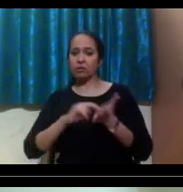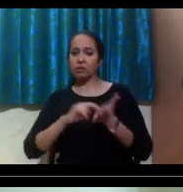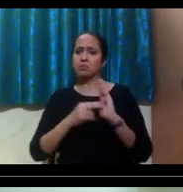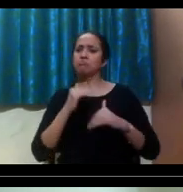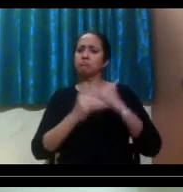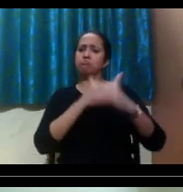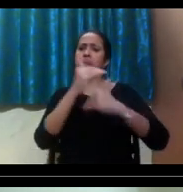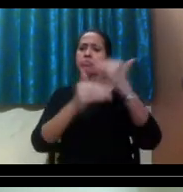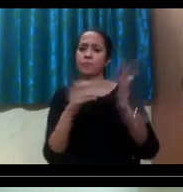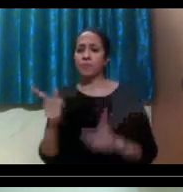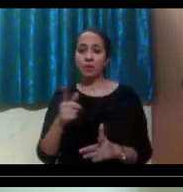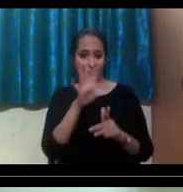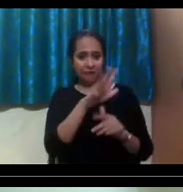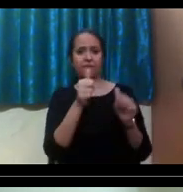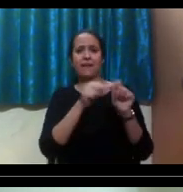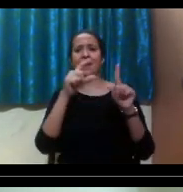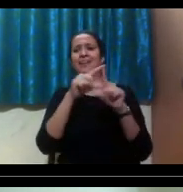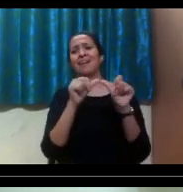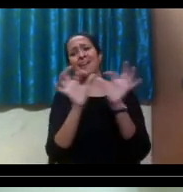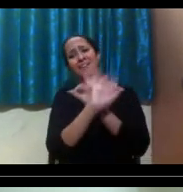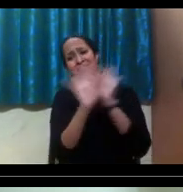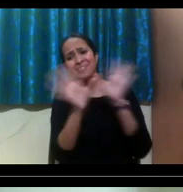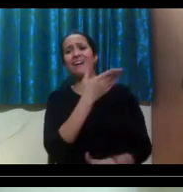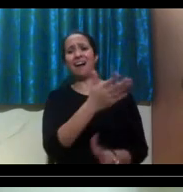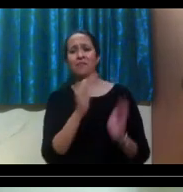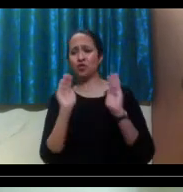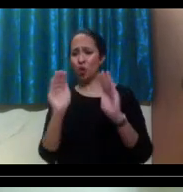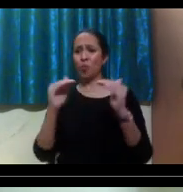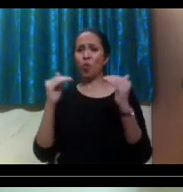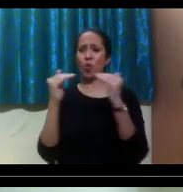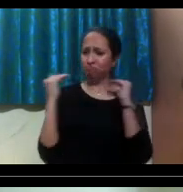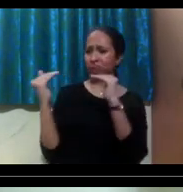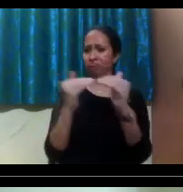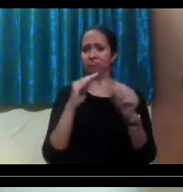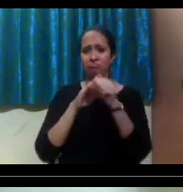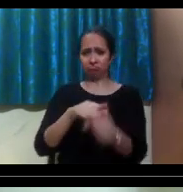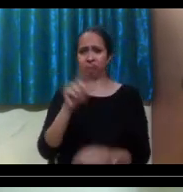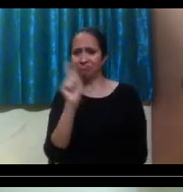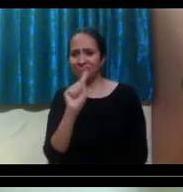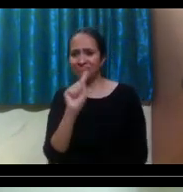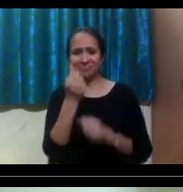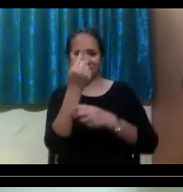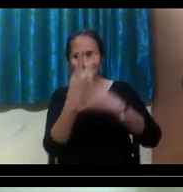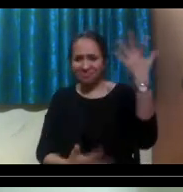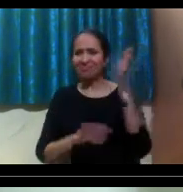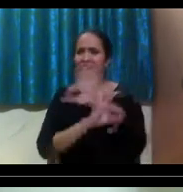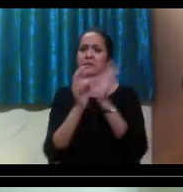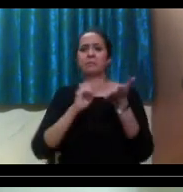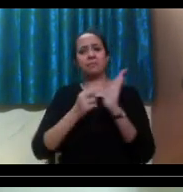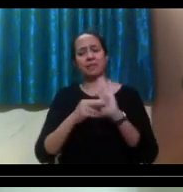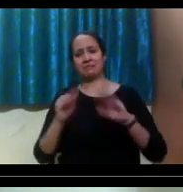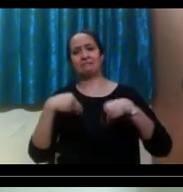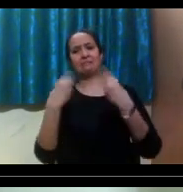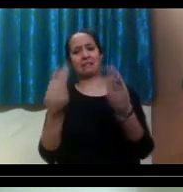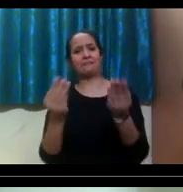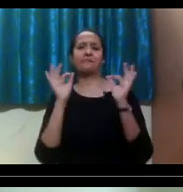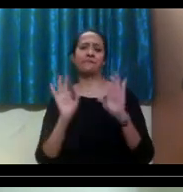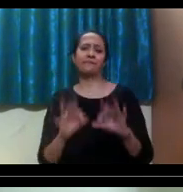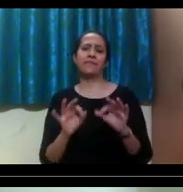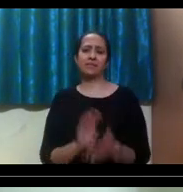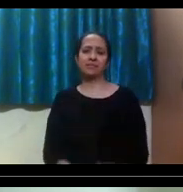the ADA for those reasons that you do not get denied admission based on a disability or any other, um, diverse identity.